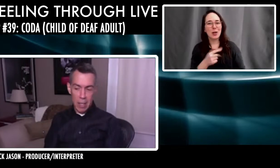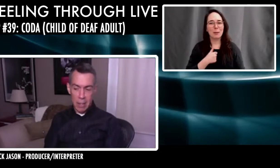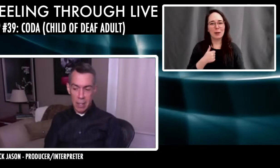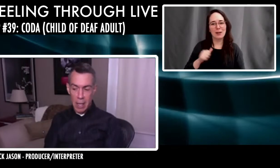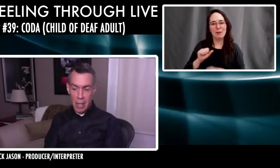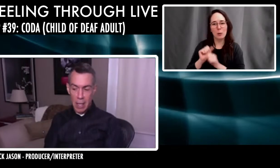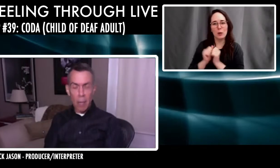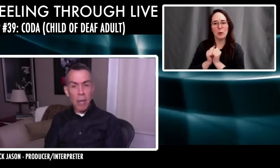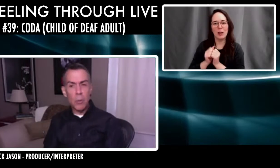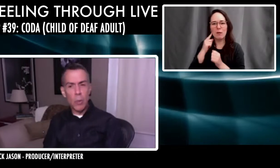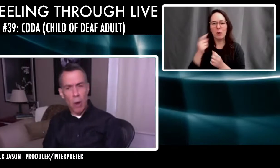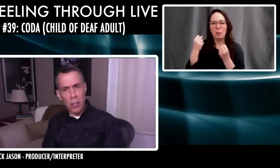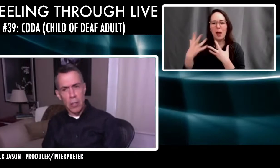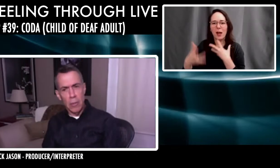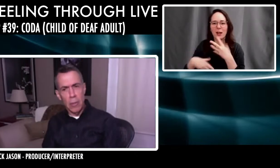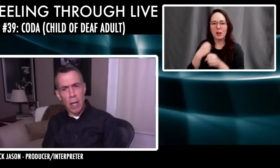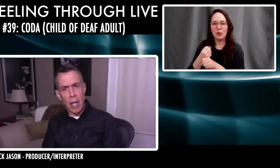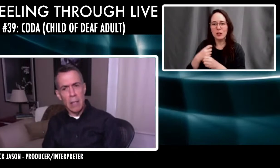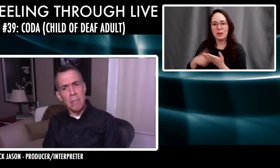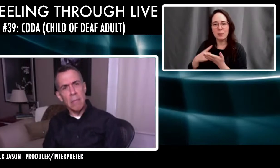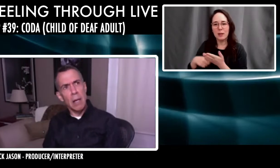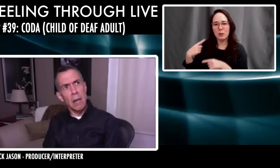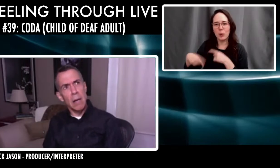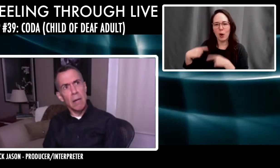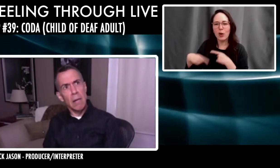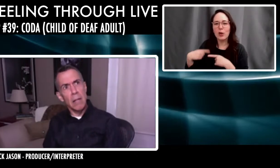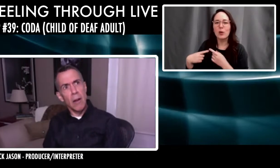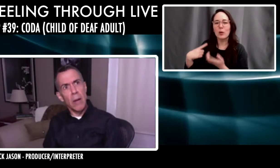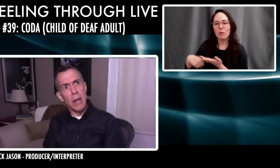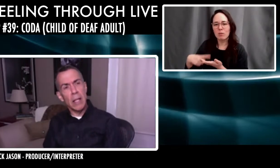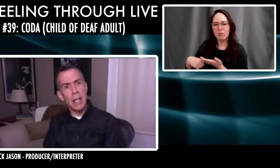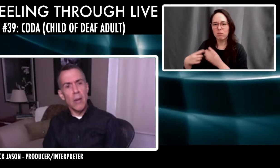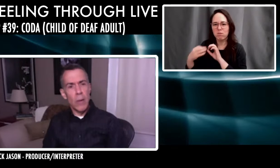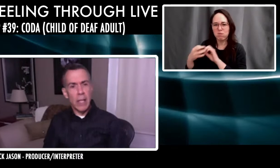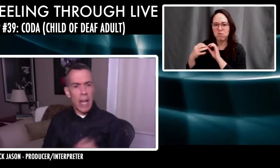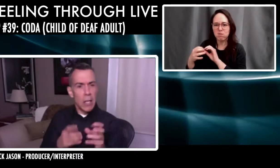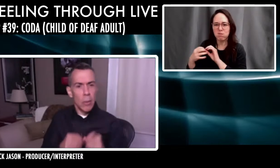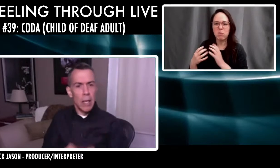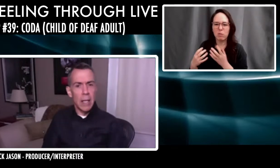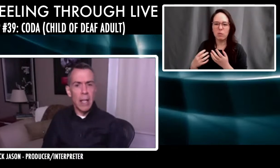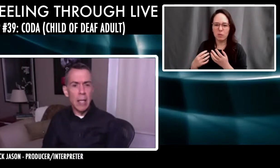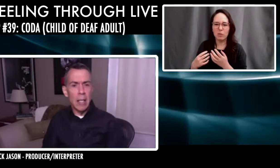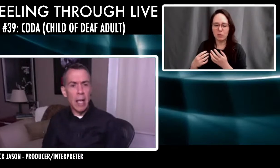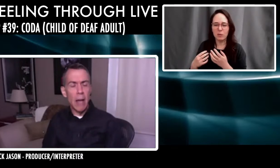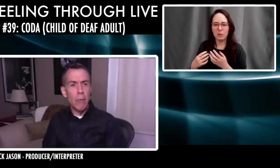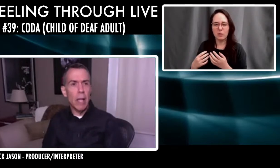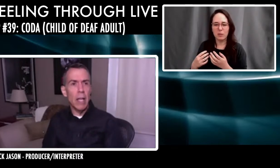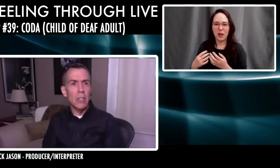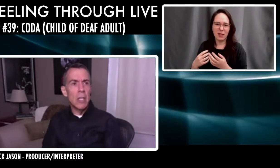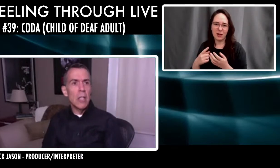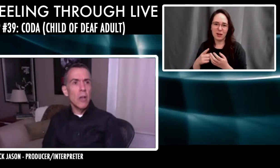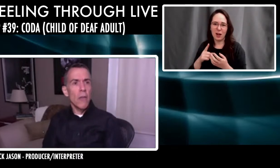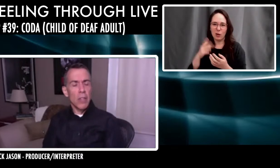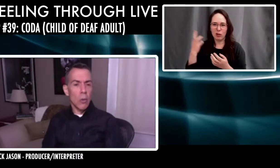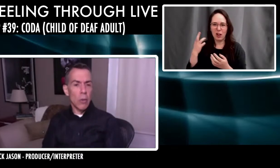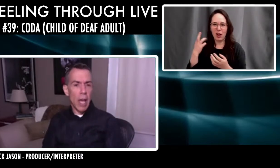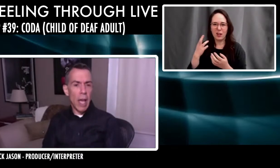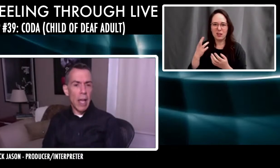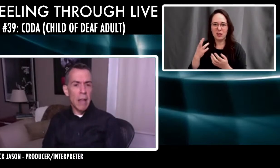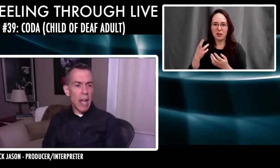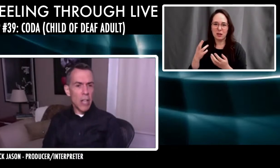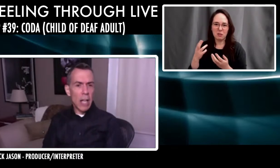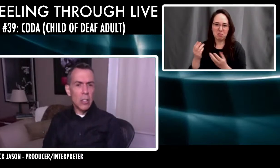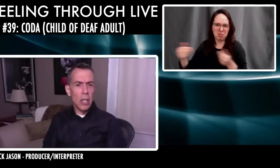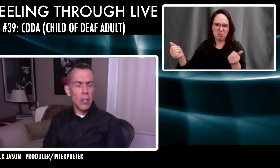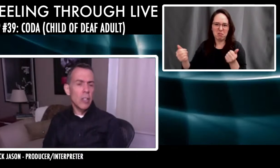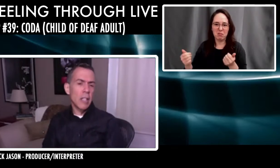and, uh, sometimes we argue and, uh, you know, and, you know, we get into it. And then at the end of the day, I realized, you know, everything is okay.